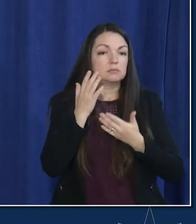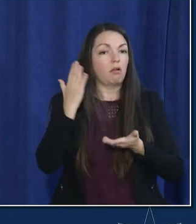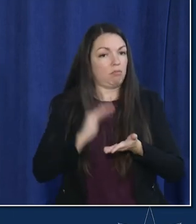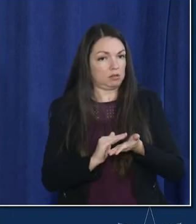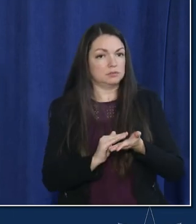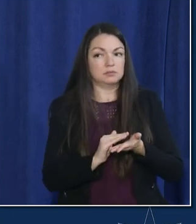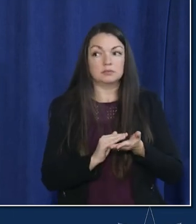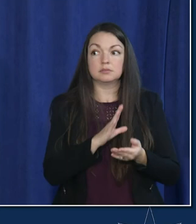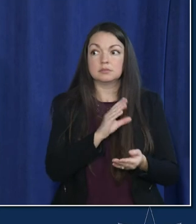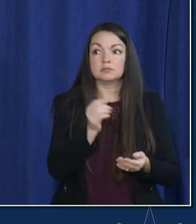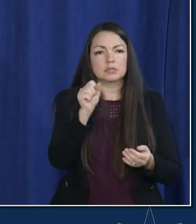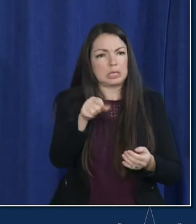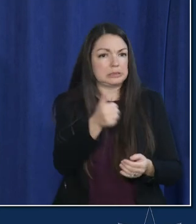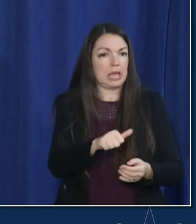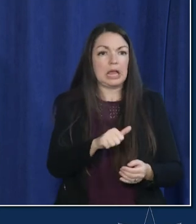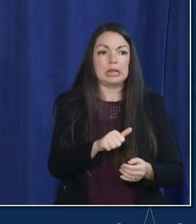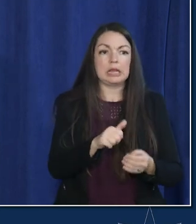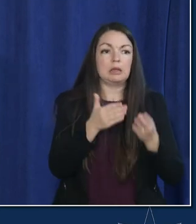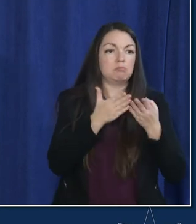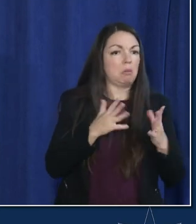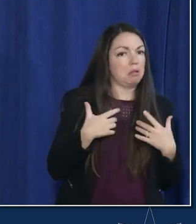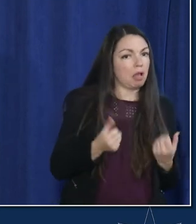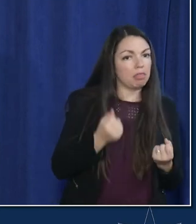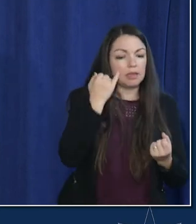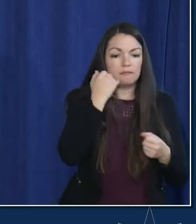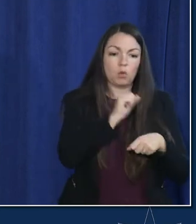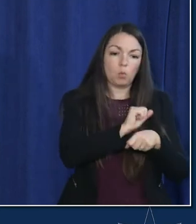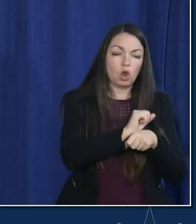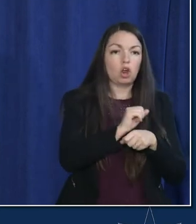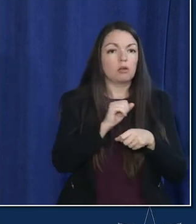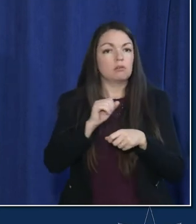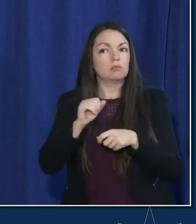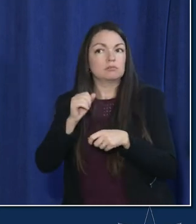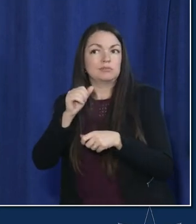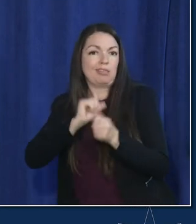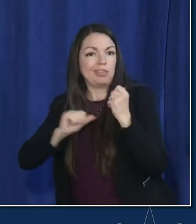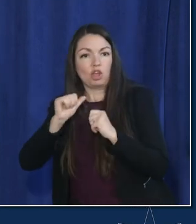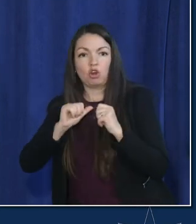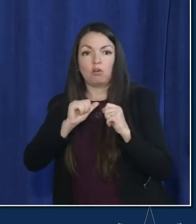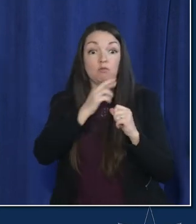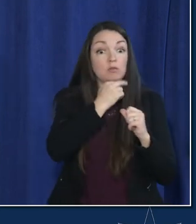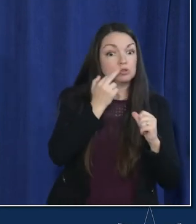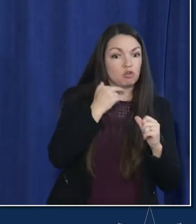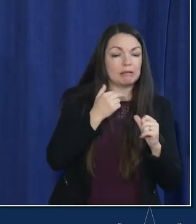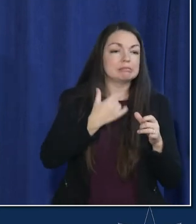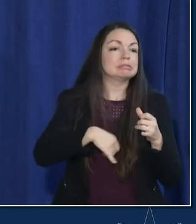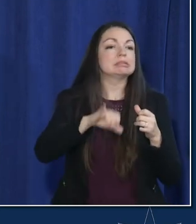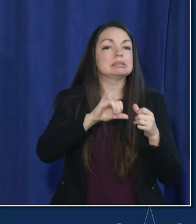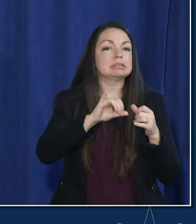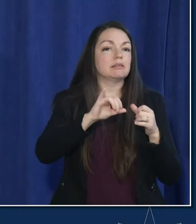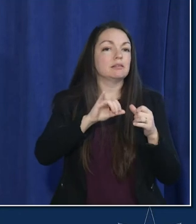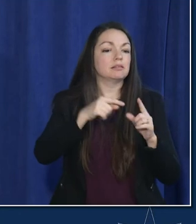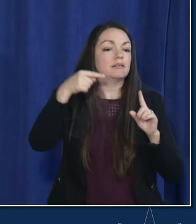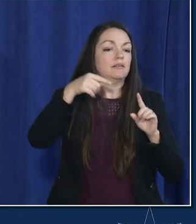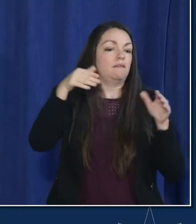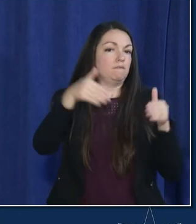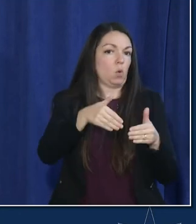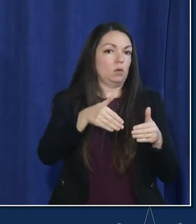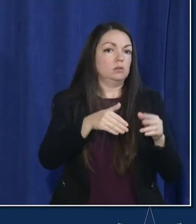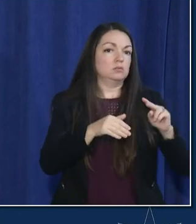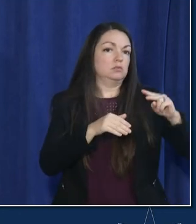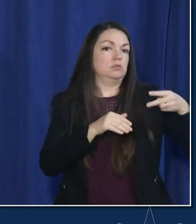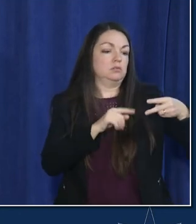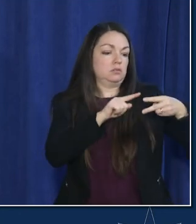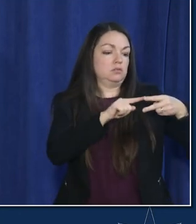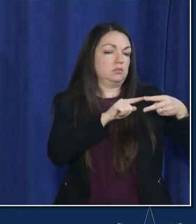for any public health reason meaning for work to get into a theater or restaurant whatever uh remains that primary series because it is by far the most